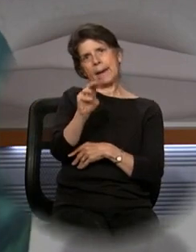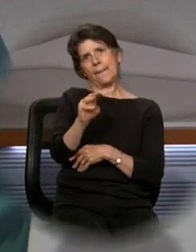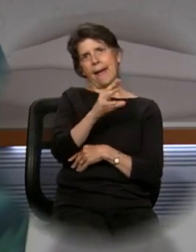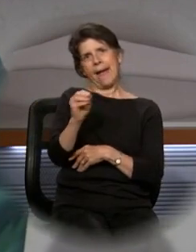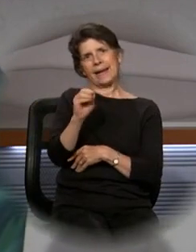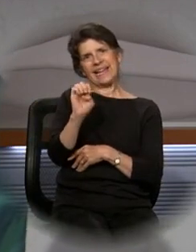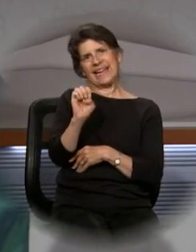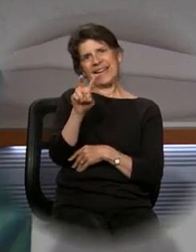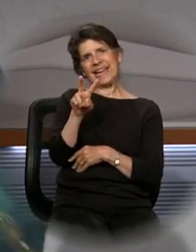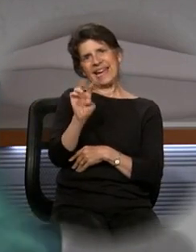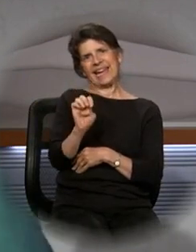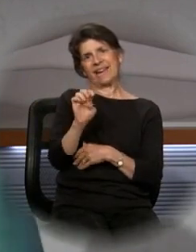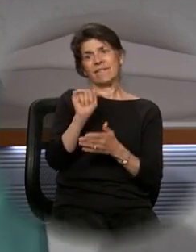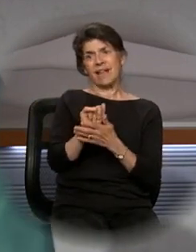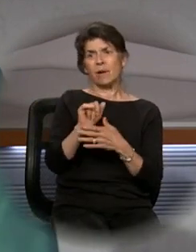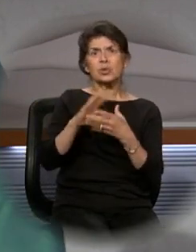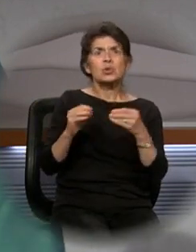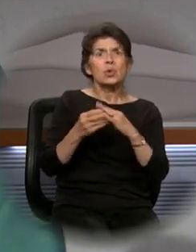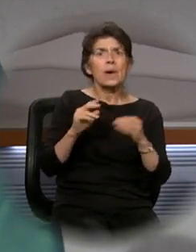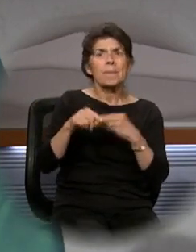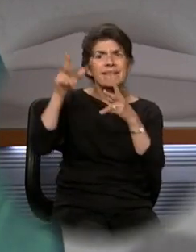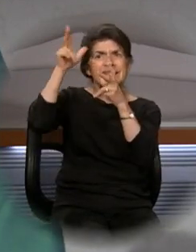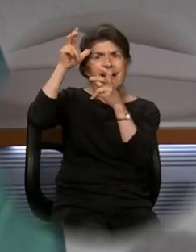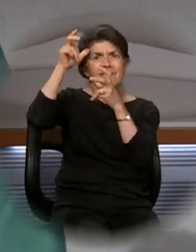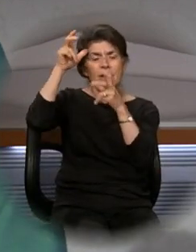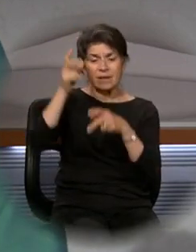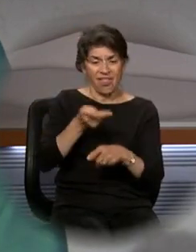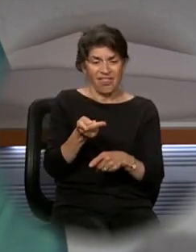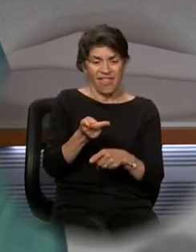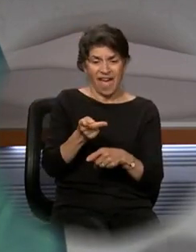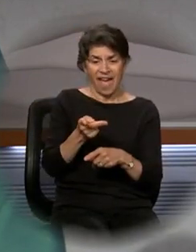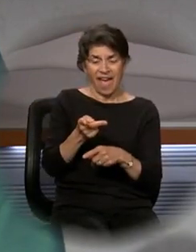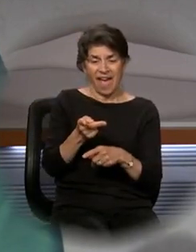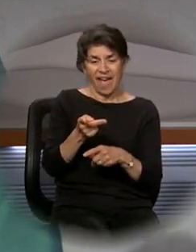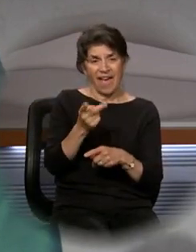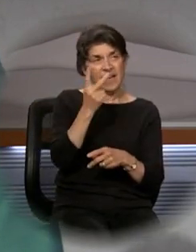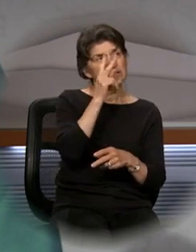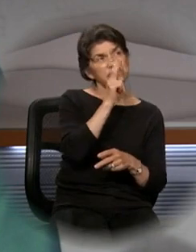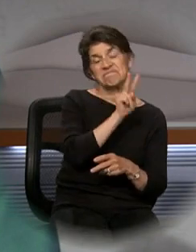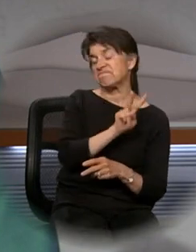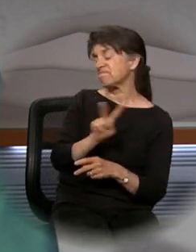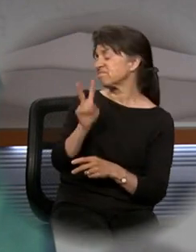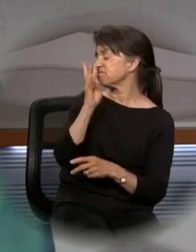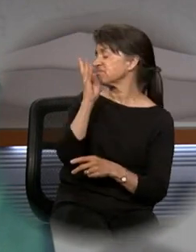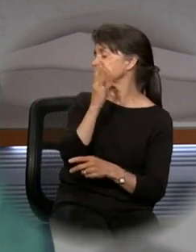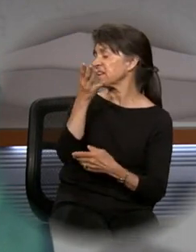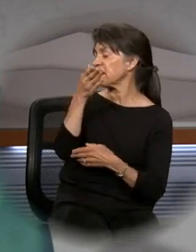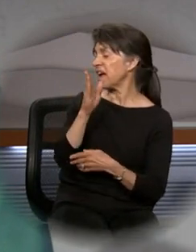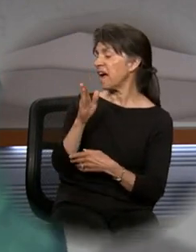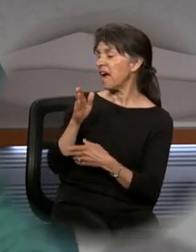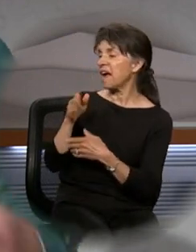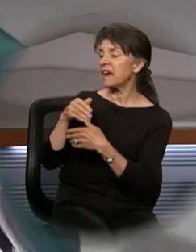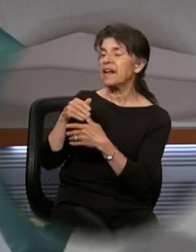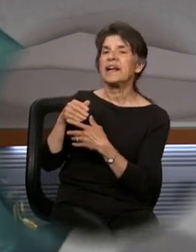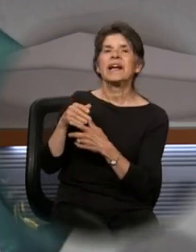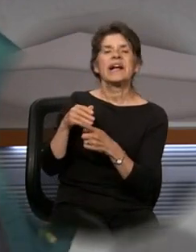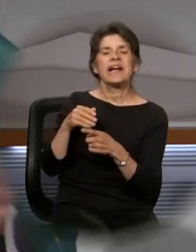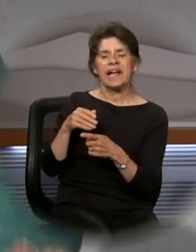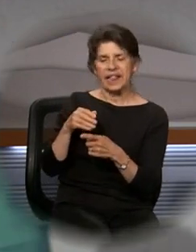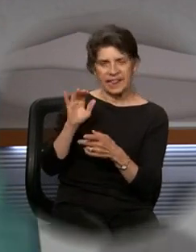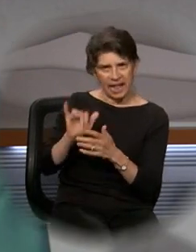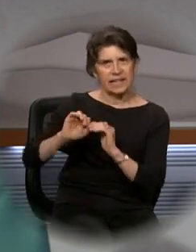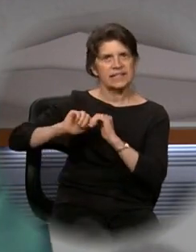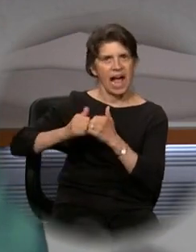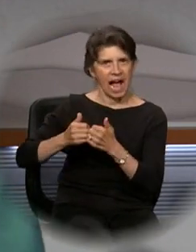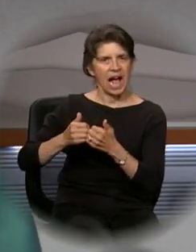and the result of turning away from God was that reality that death came into existence, this physical